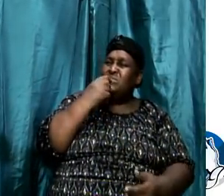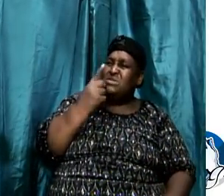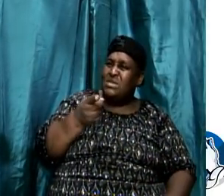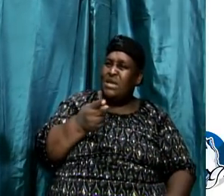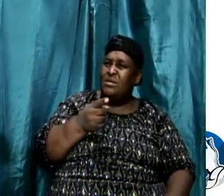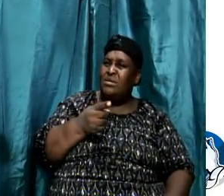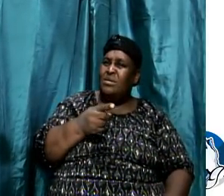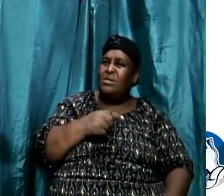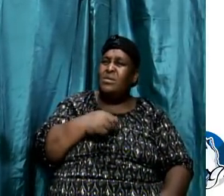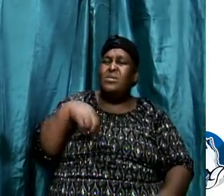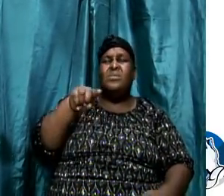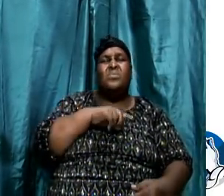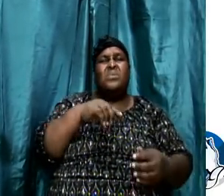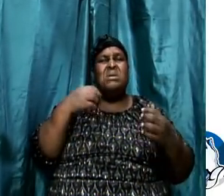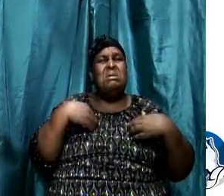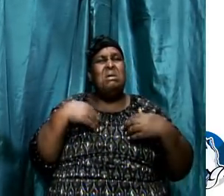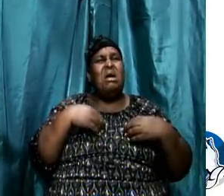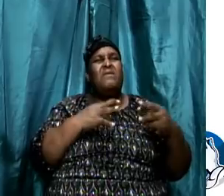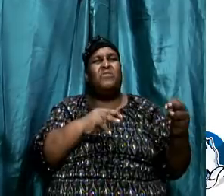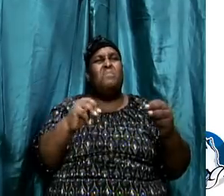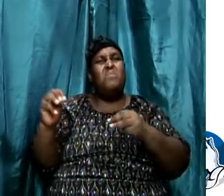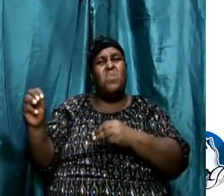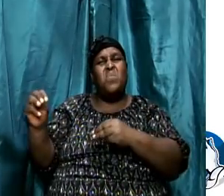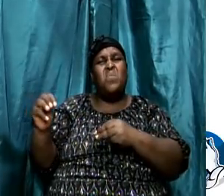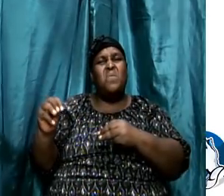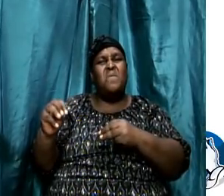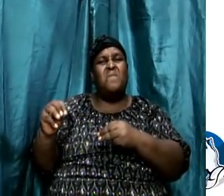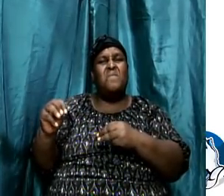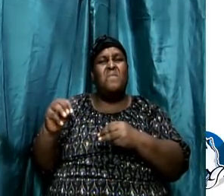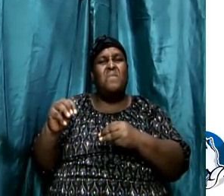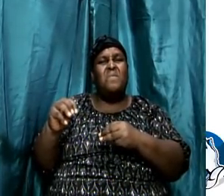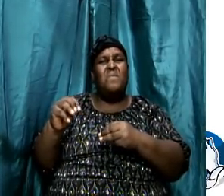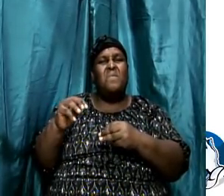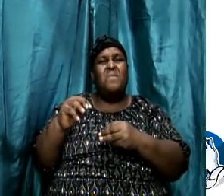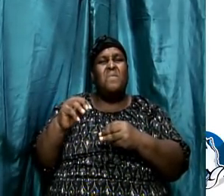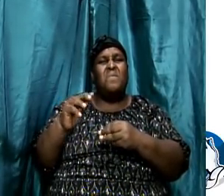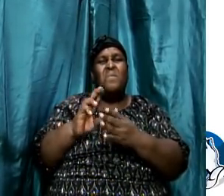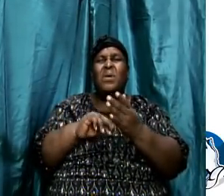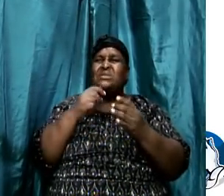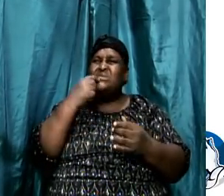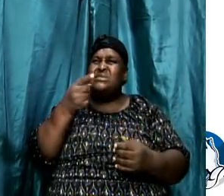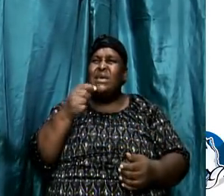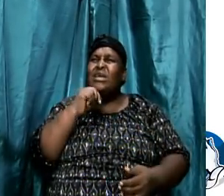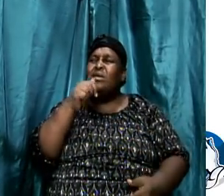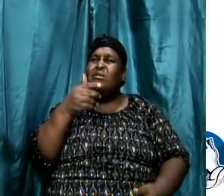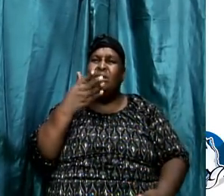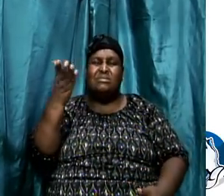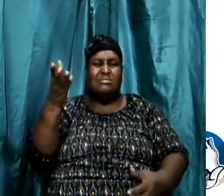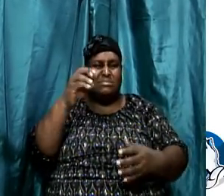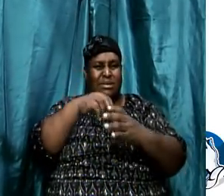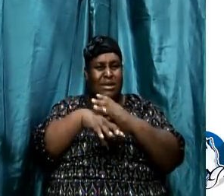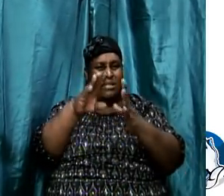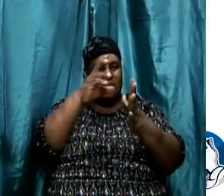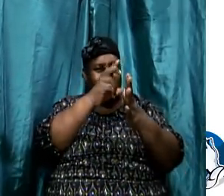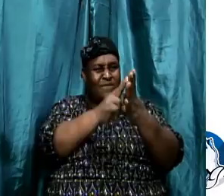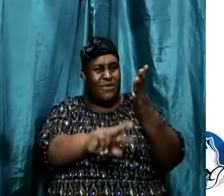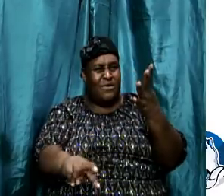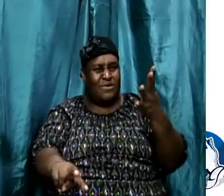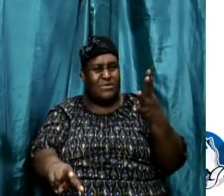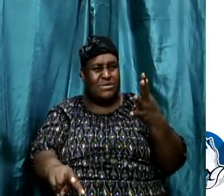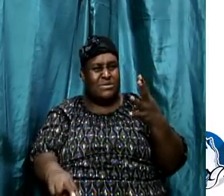remove that when we go into scripture and say, okay, what way? I know I used to hear it this way, but did the verse actually say that?